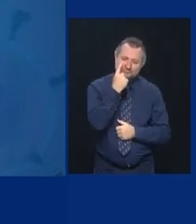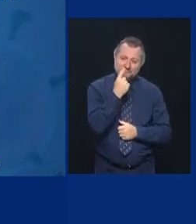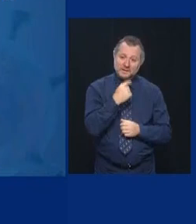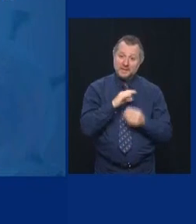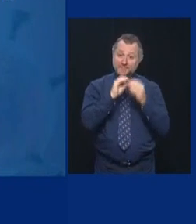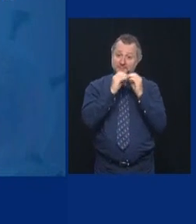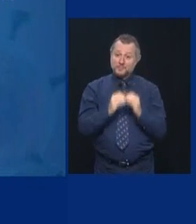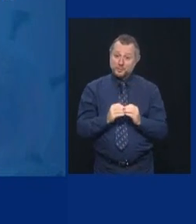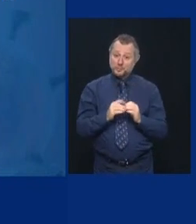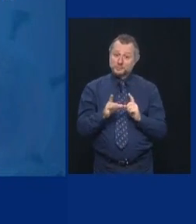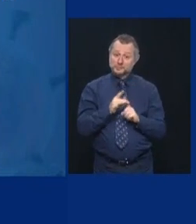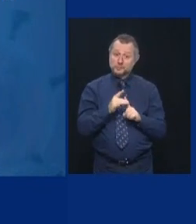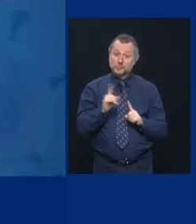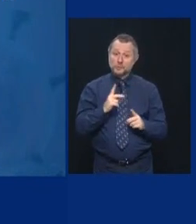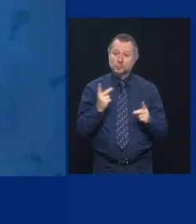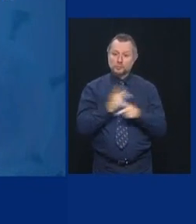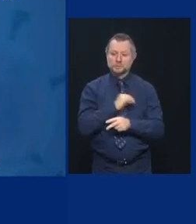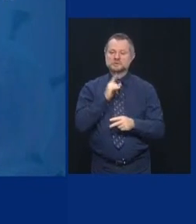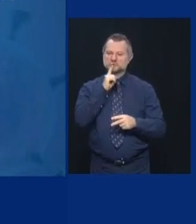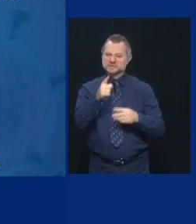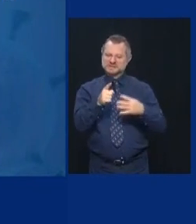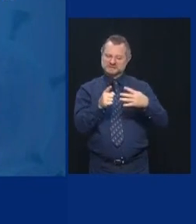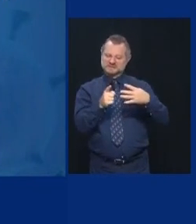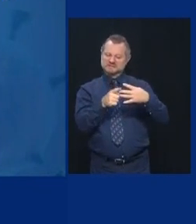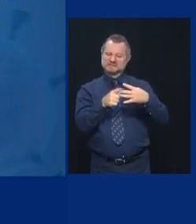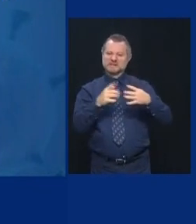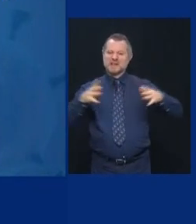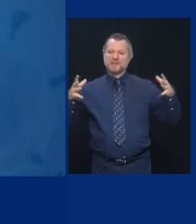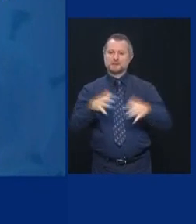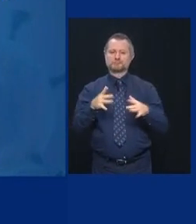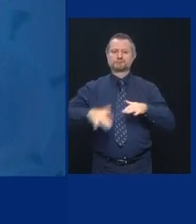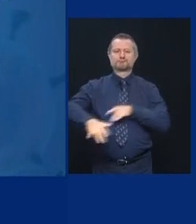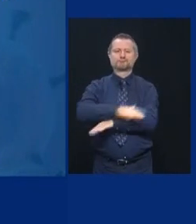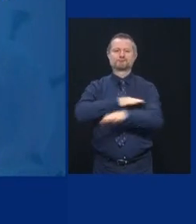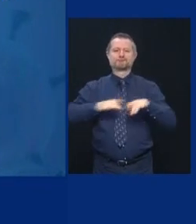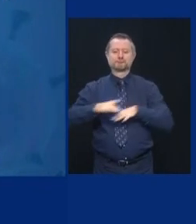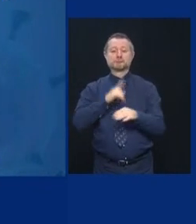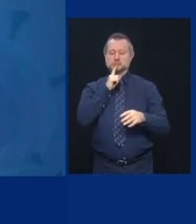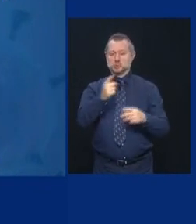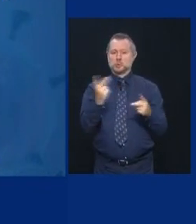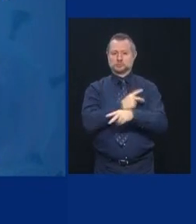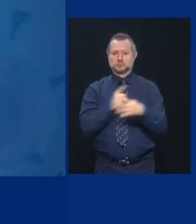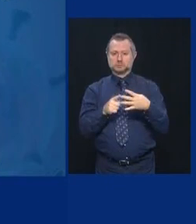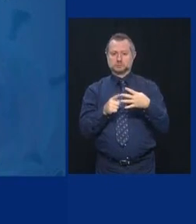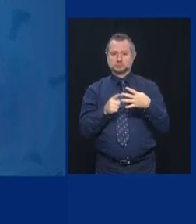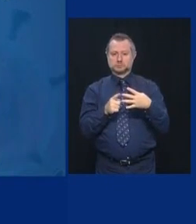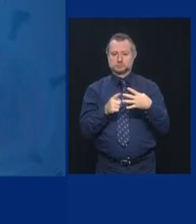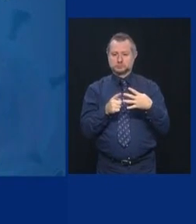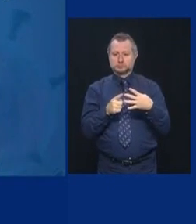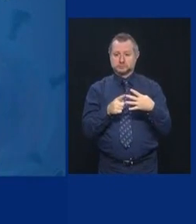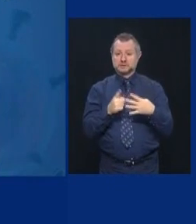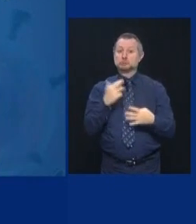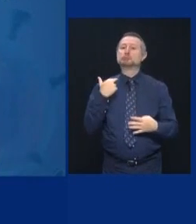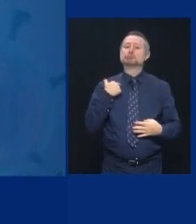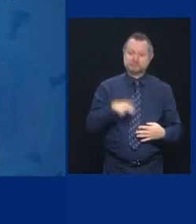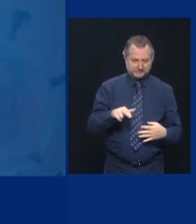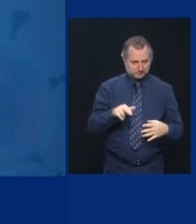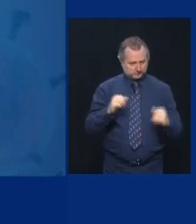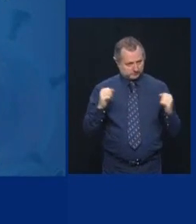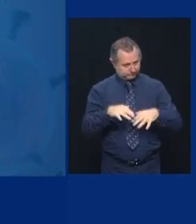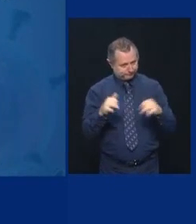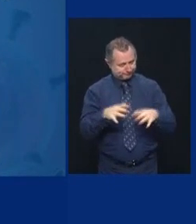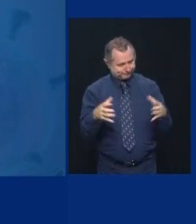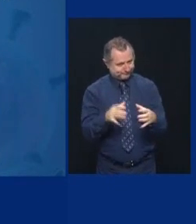it's large gatherings and large religious gatherings are large gatherings.